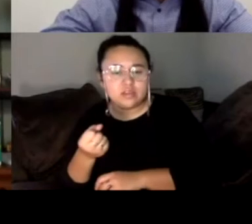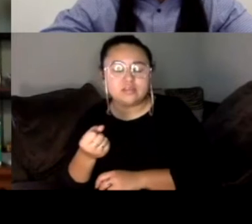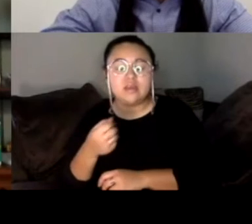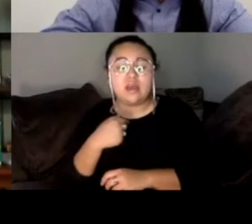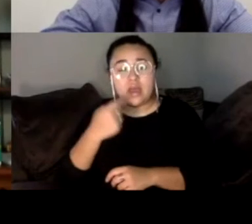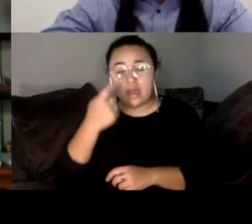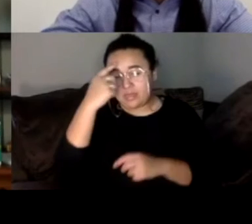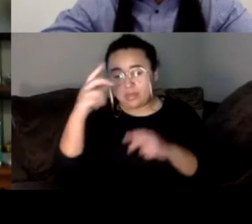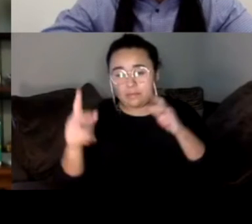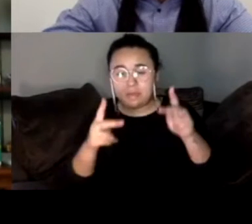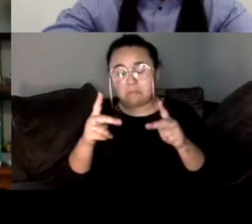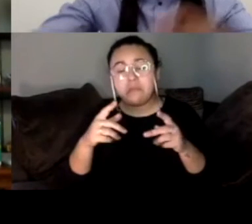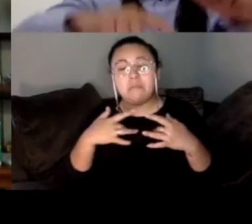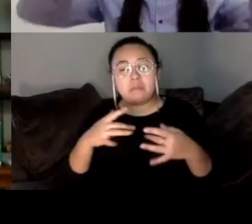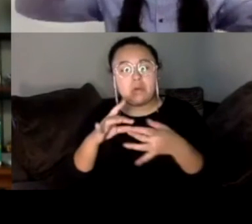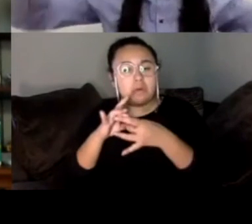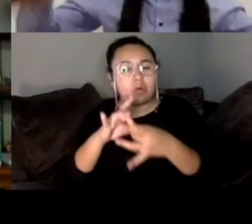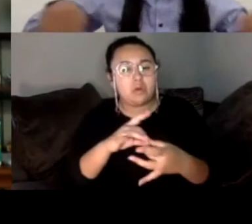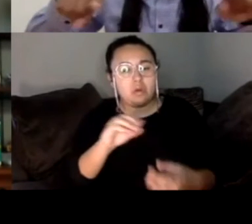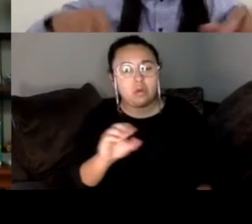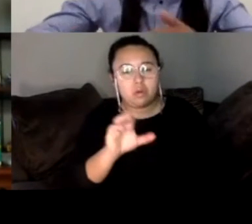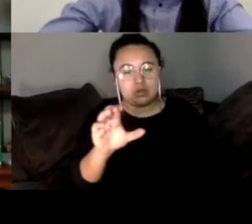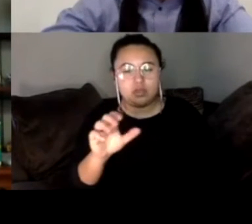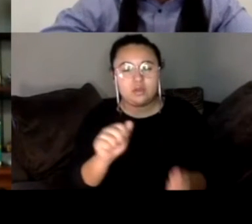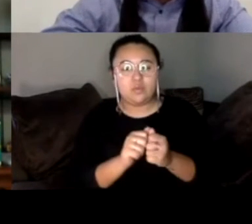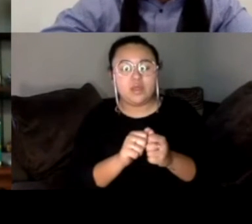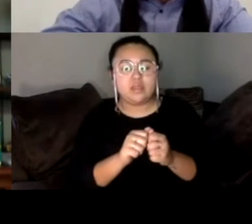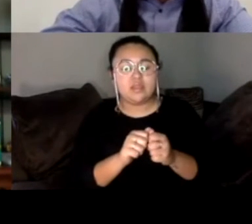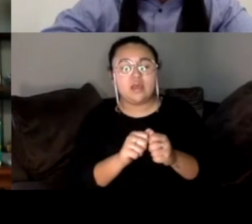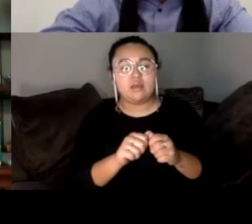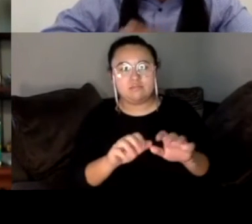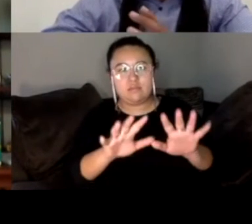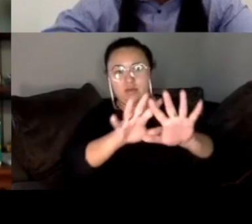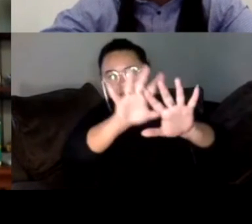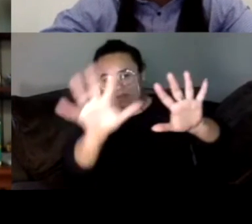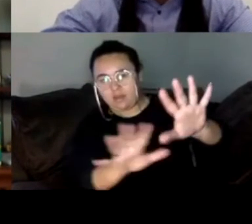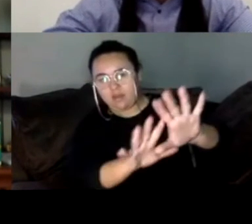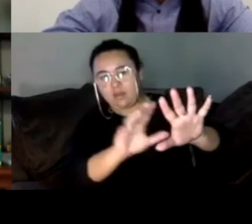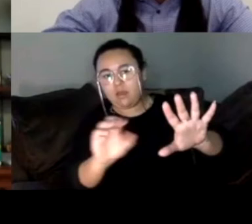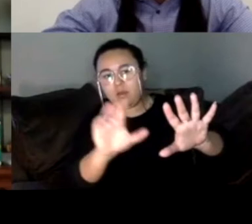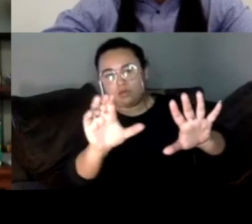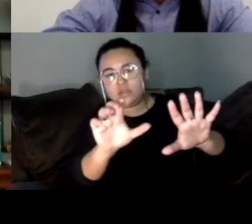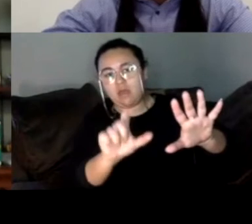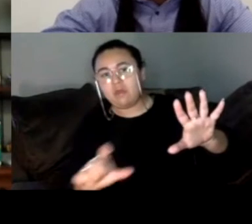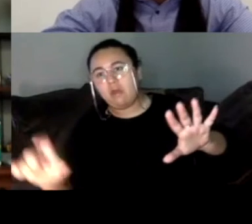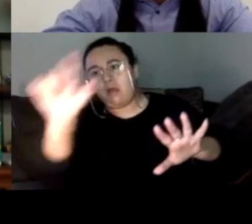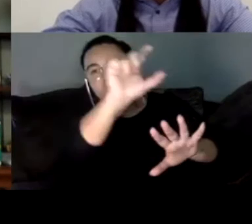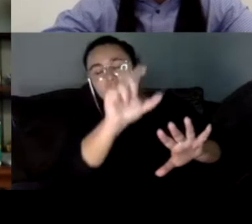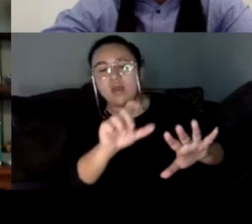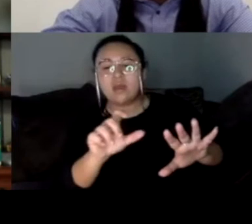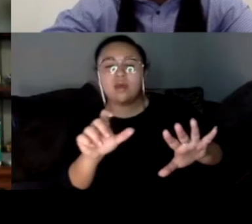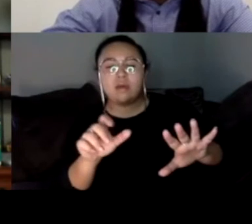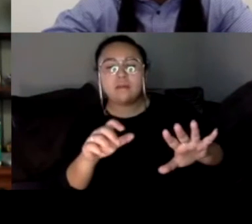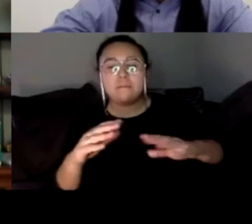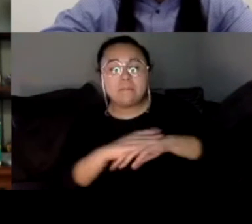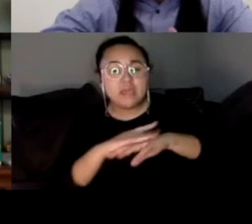to associate Orange County with like the outside, like the, like the beach cities, maybe like the Northern cities, the